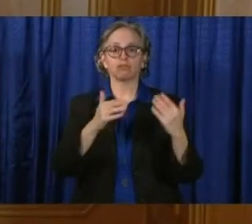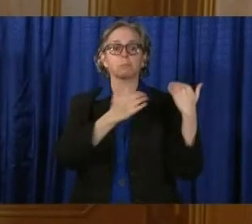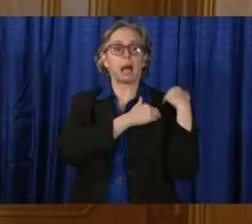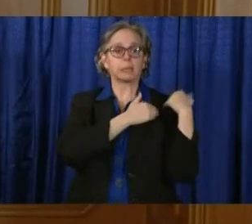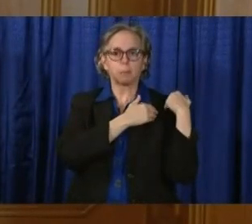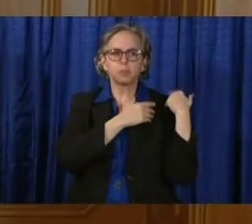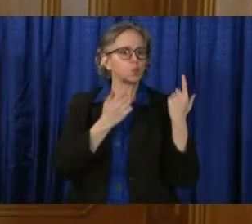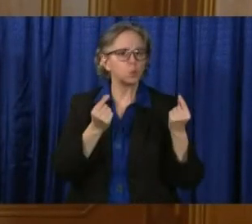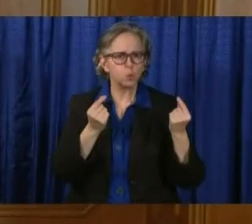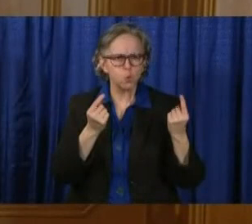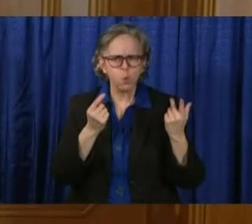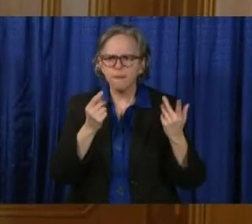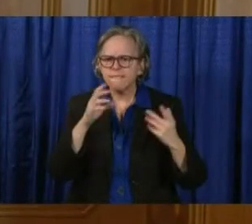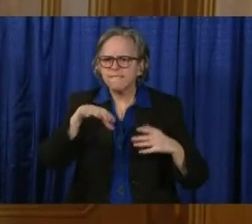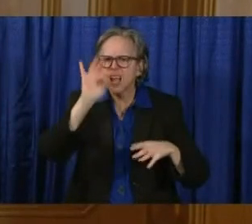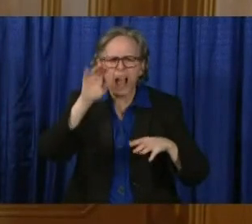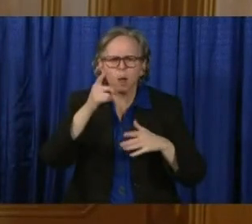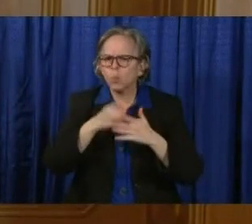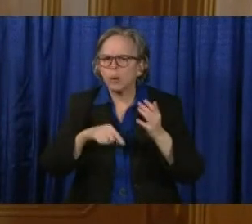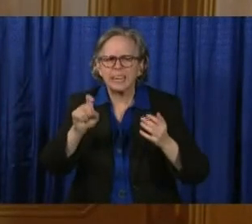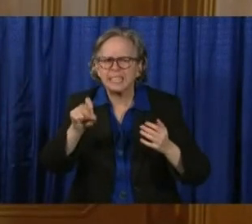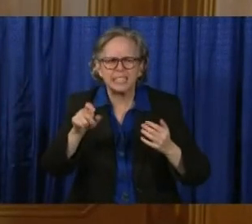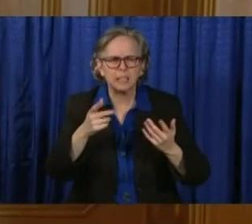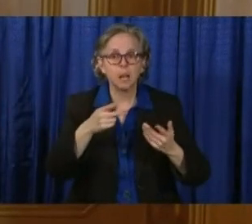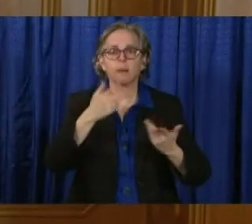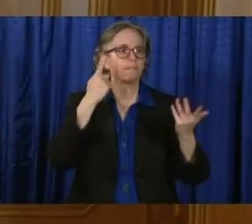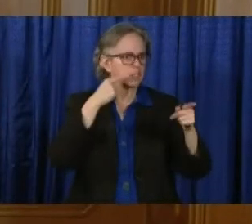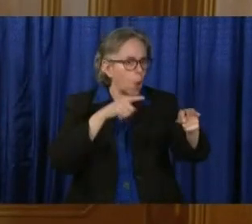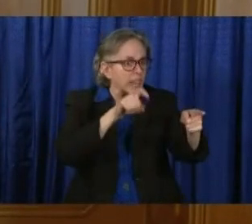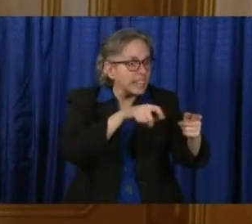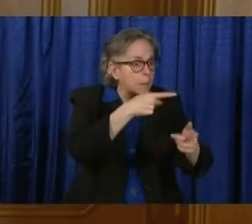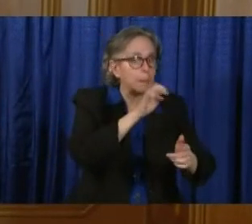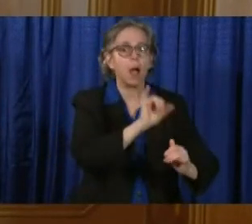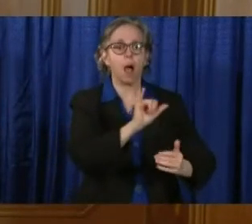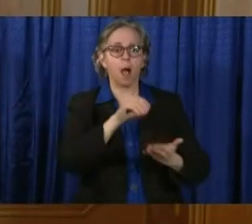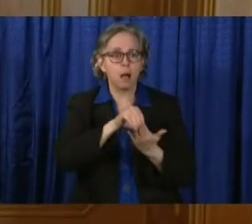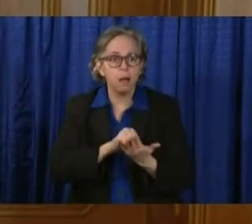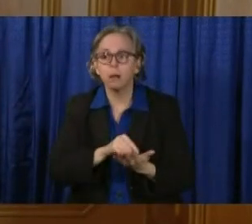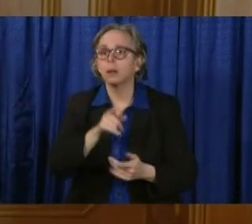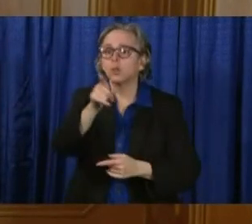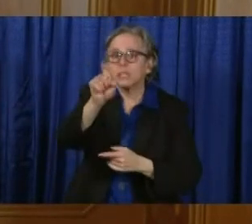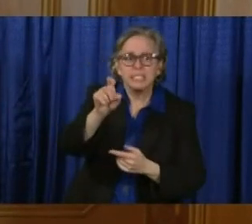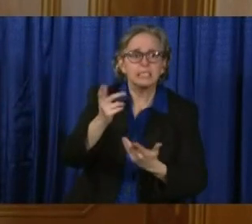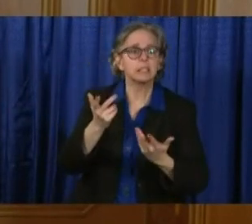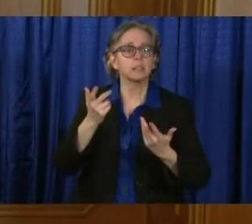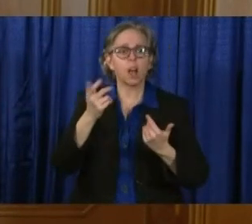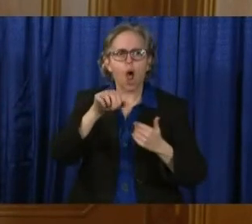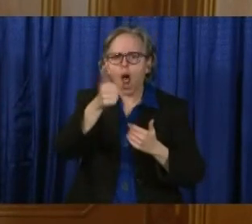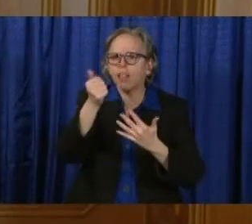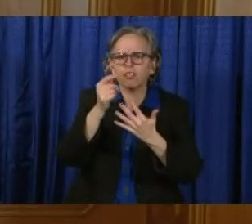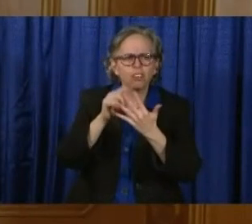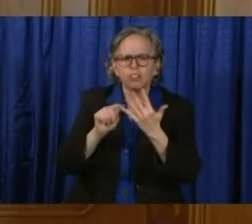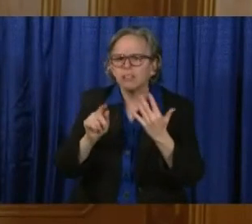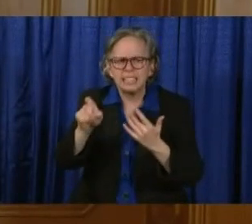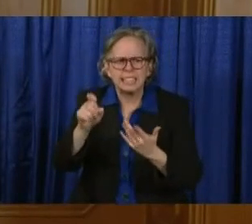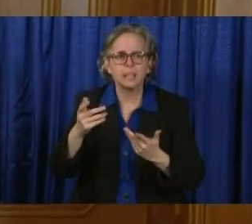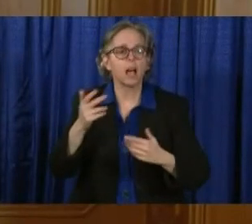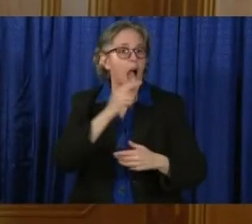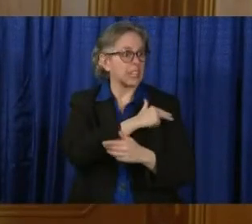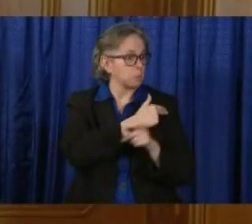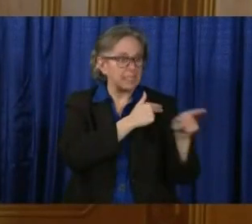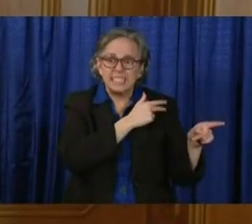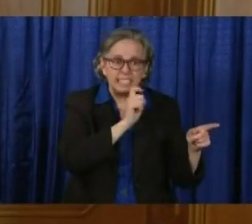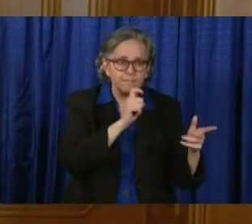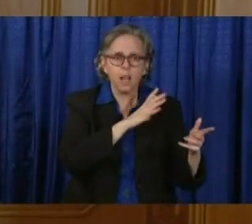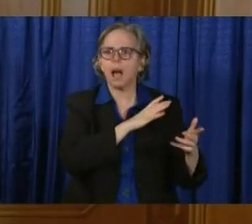items, not only the personal protection equipment, but also other things that are needed in the hospitals as